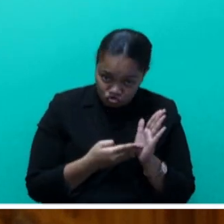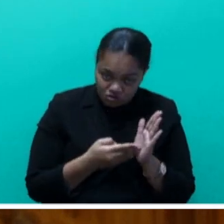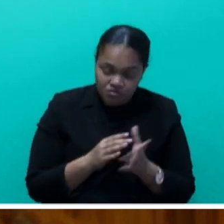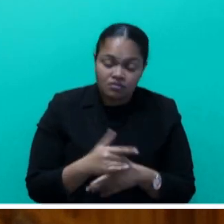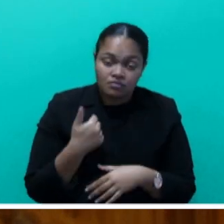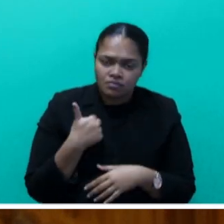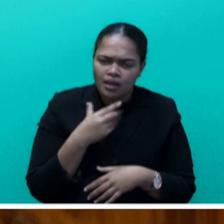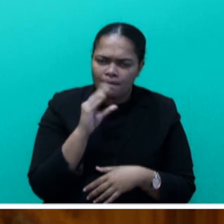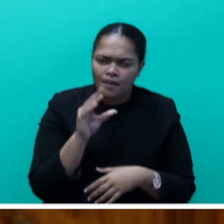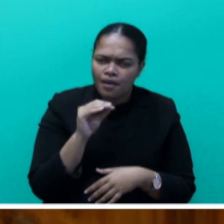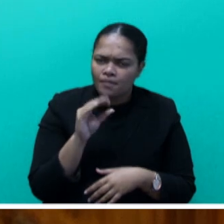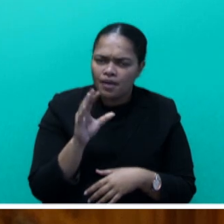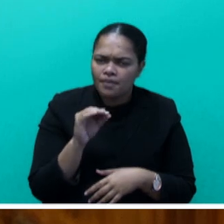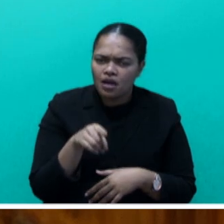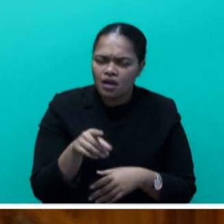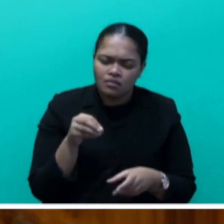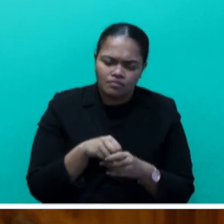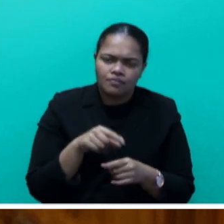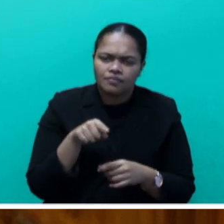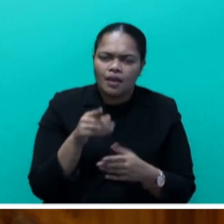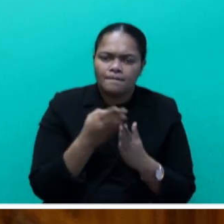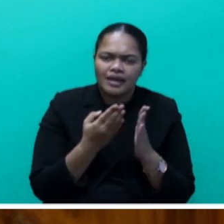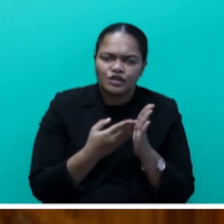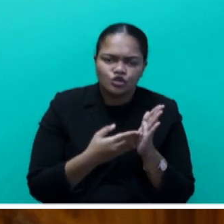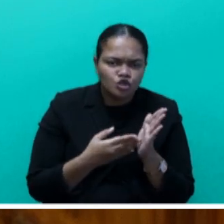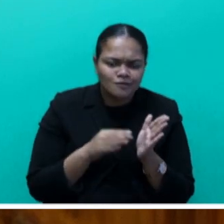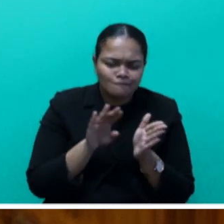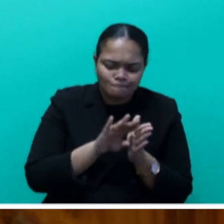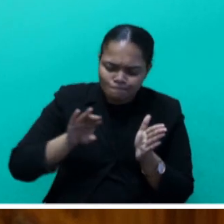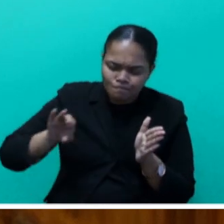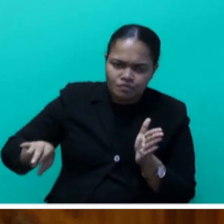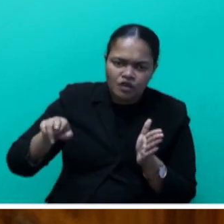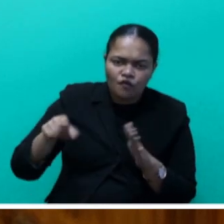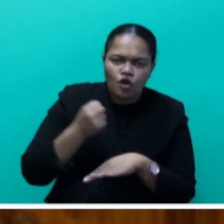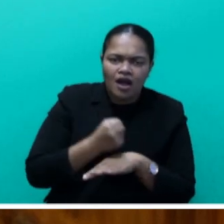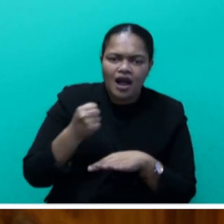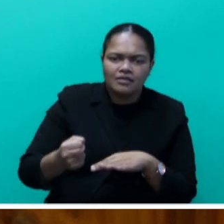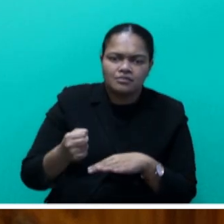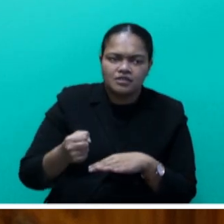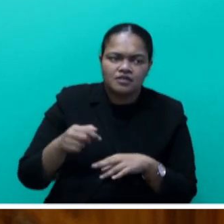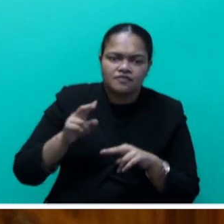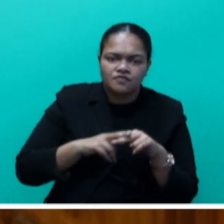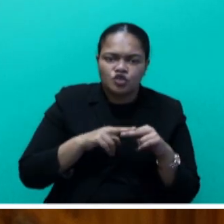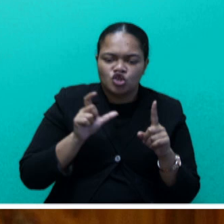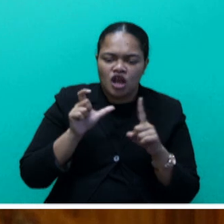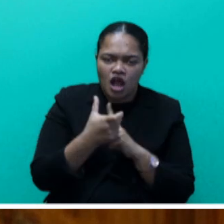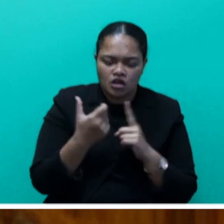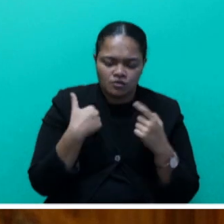speaking on the increased budget set aside by the Coalition Government for Fiji's culture sector.